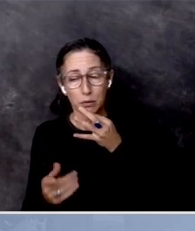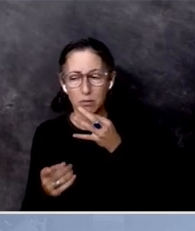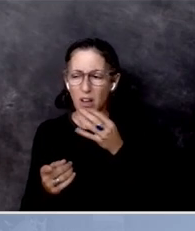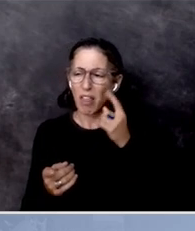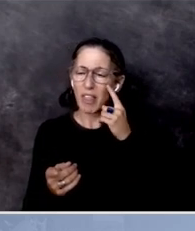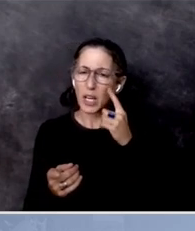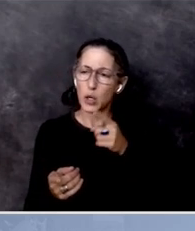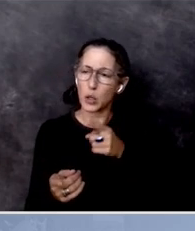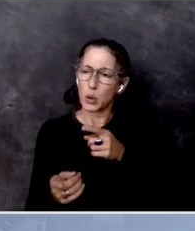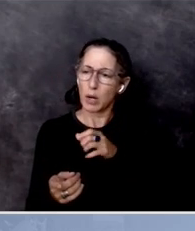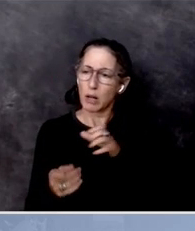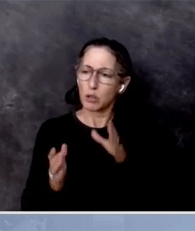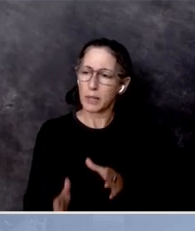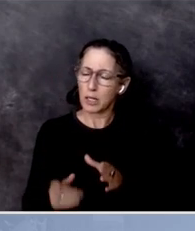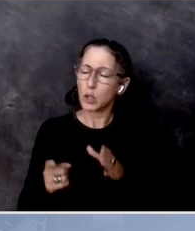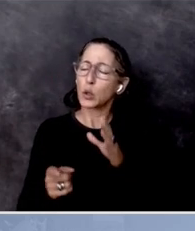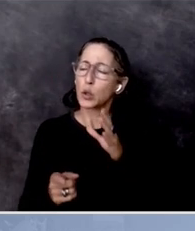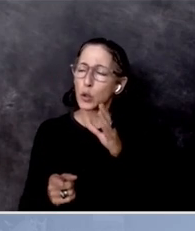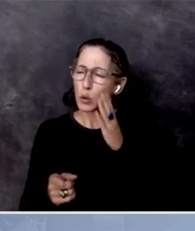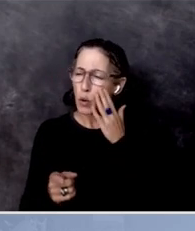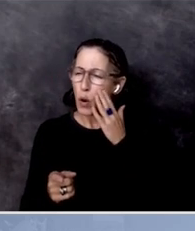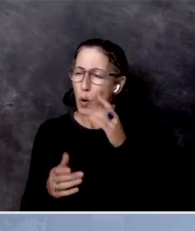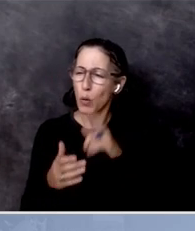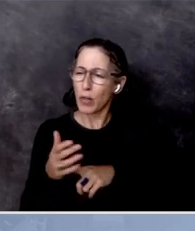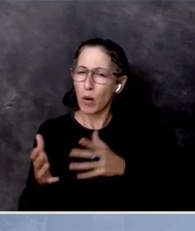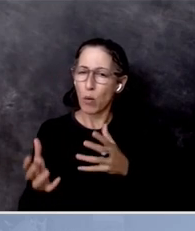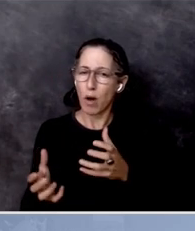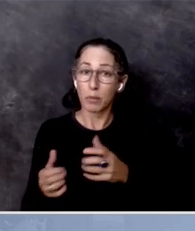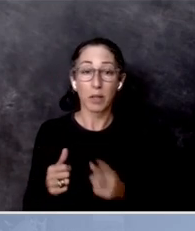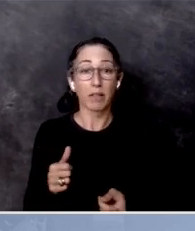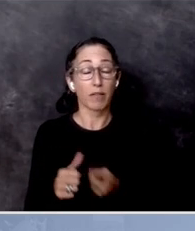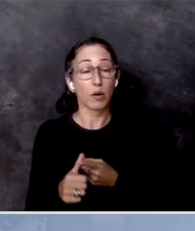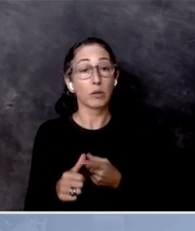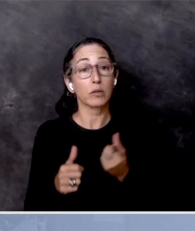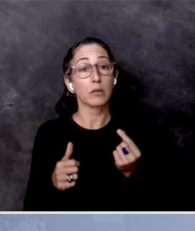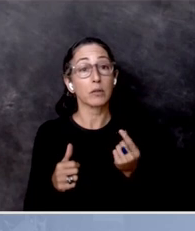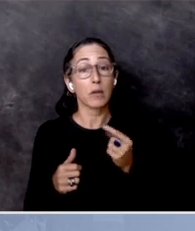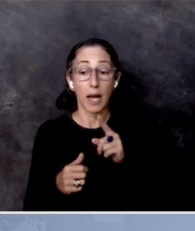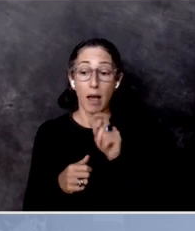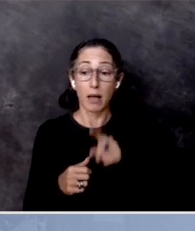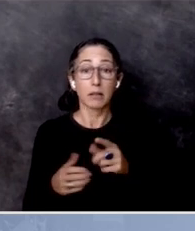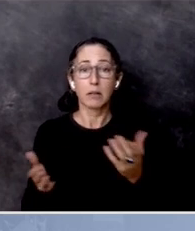But if I'm engaging a young person, the first thing I ask them is, well, what's an issue that's really important to you?